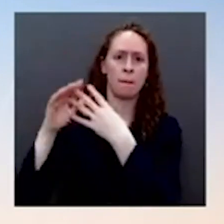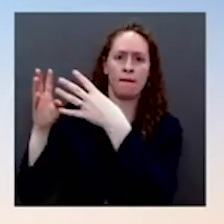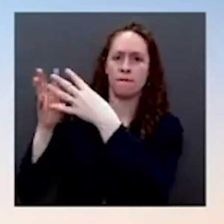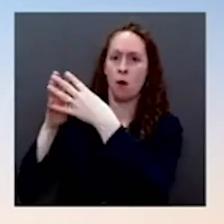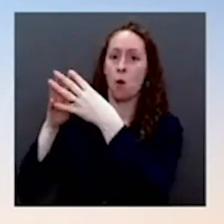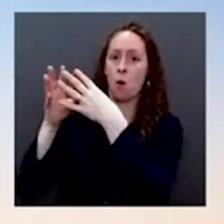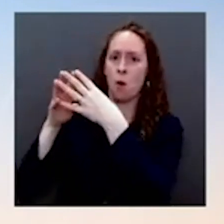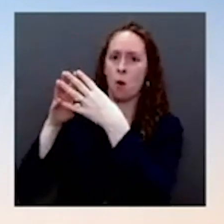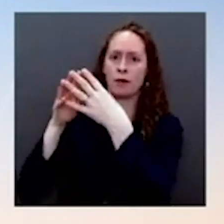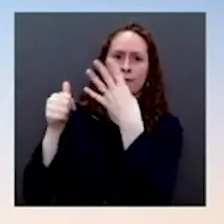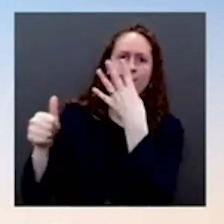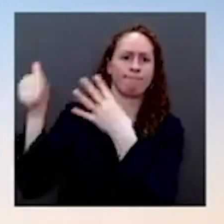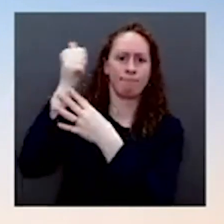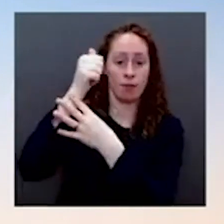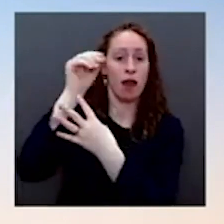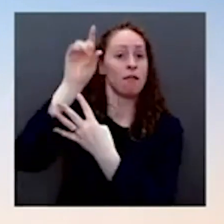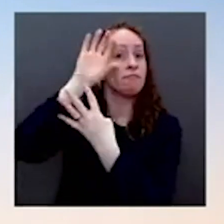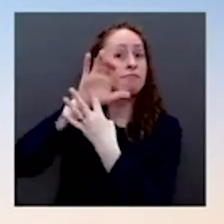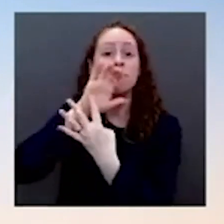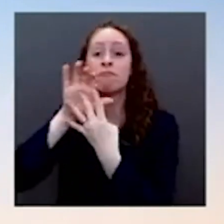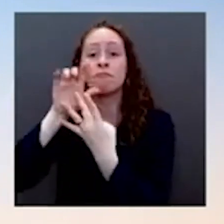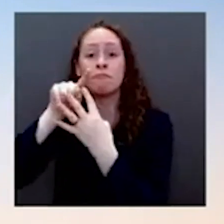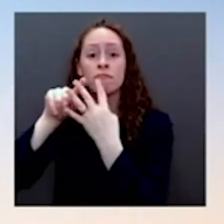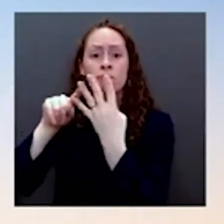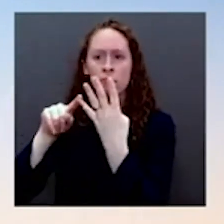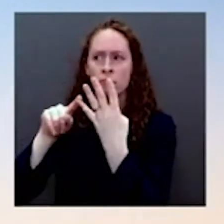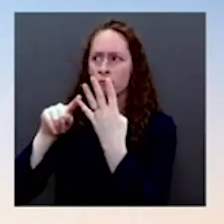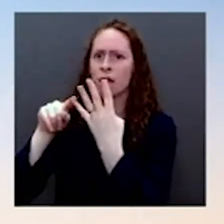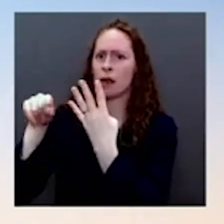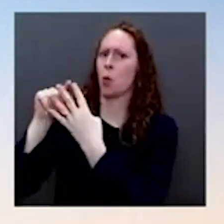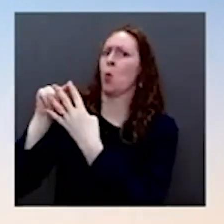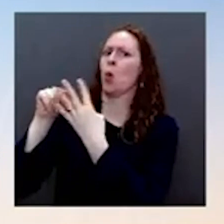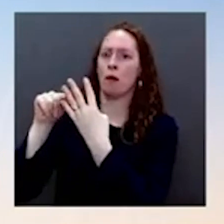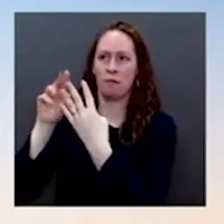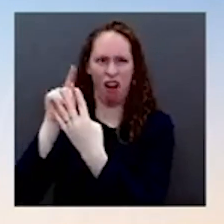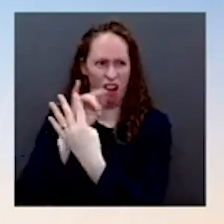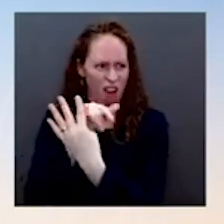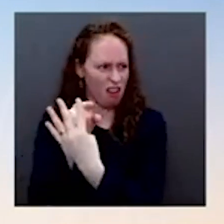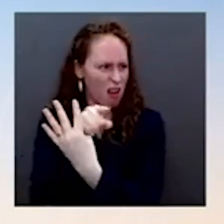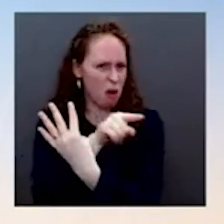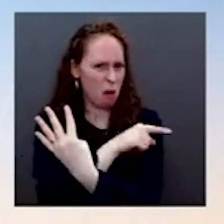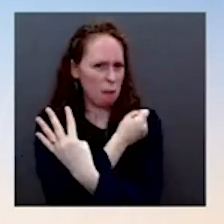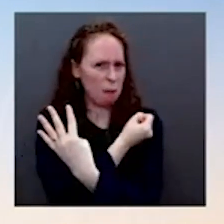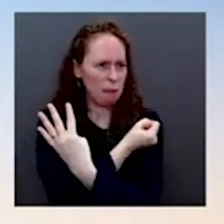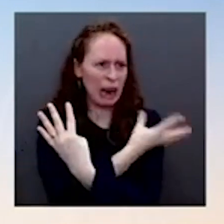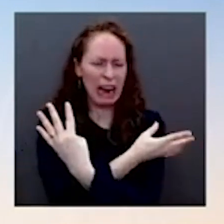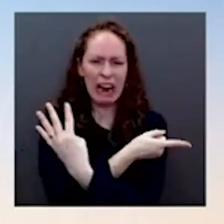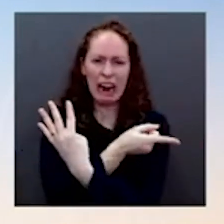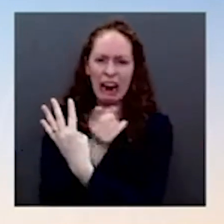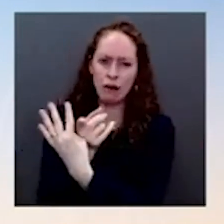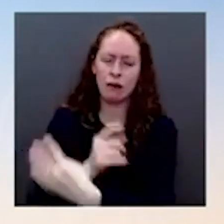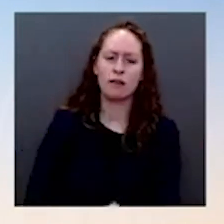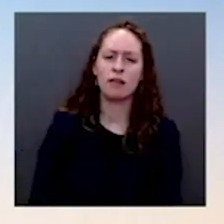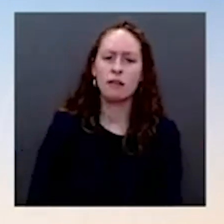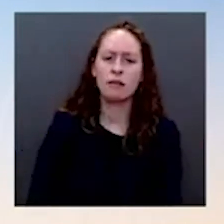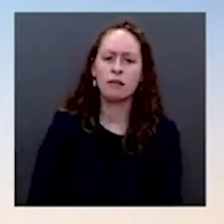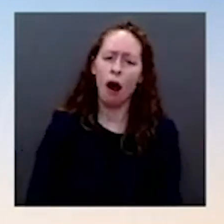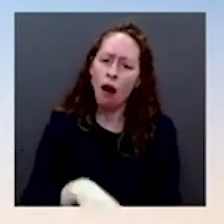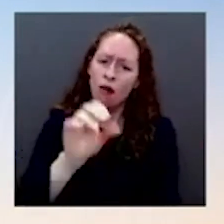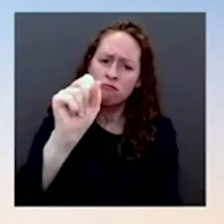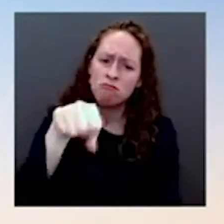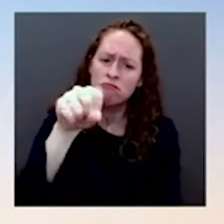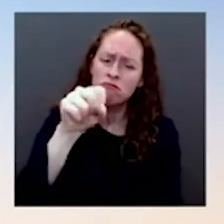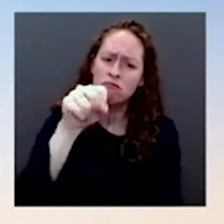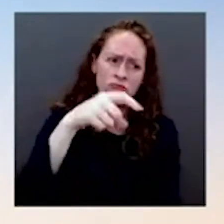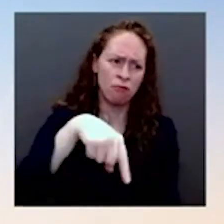important for the public to know, because it is in the public interest to know and, of course, your interest. If there is anyone who has a close contact, as deemed by the